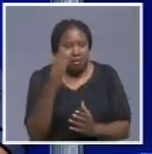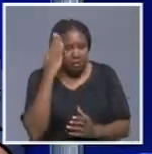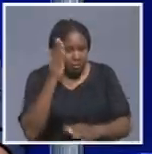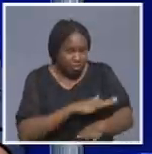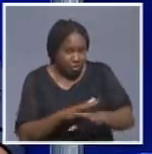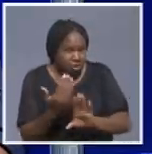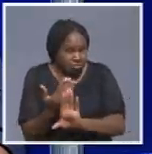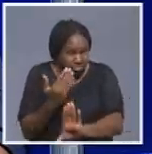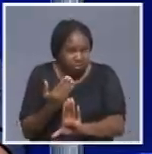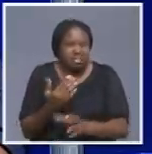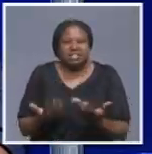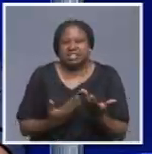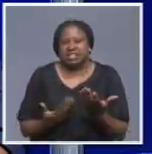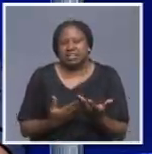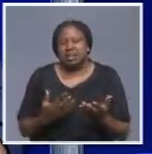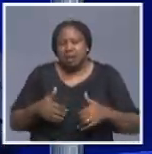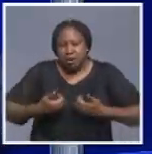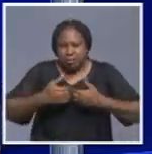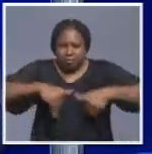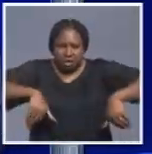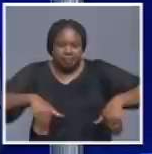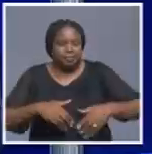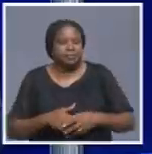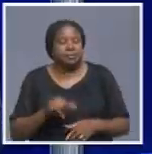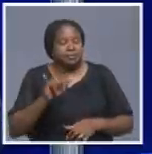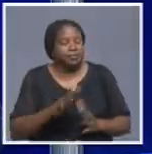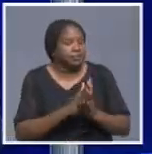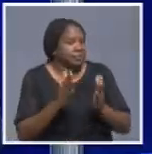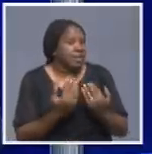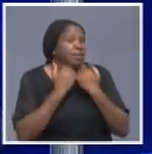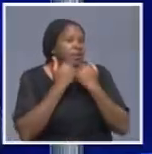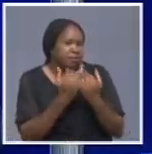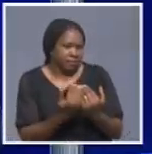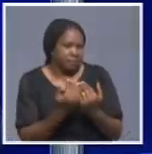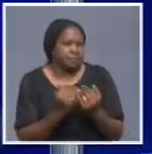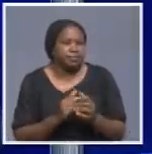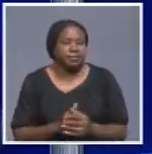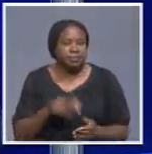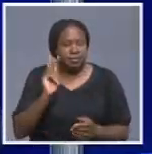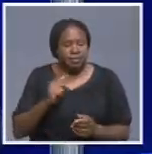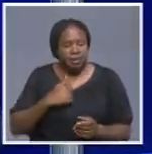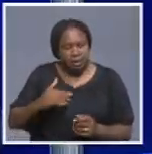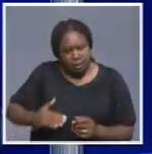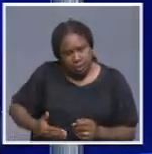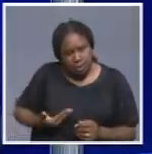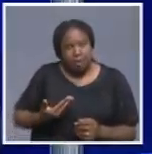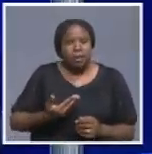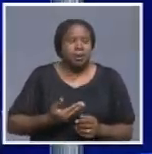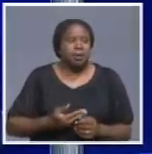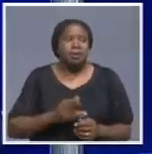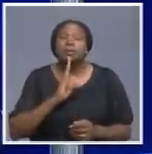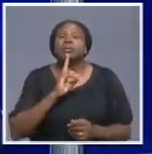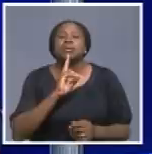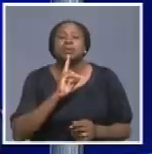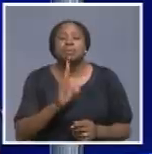then you will know where to break the pathway. That is very important. And again, I also want to caution